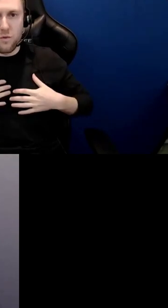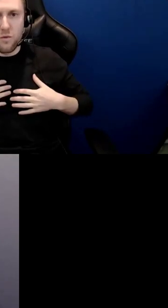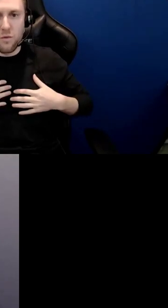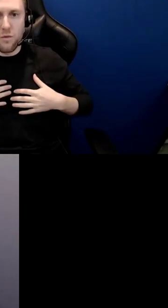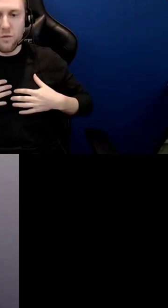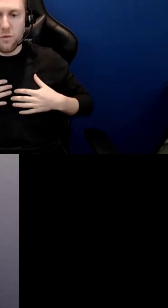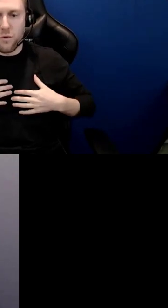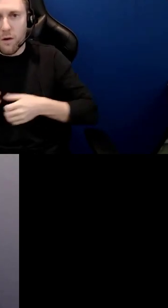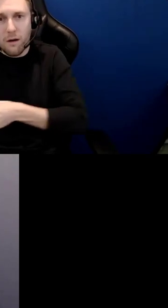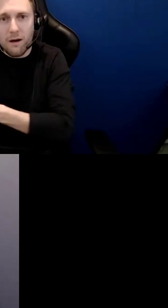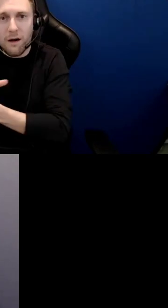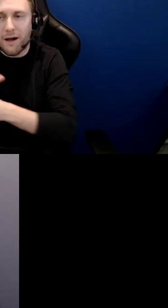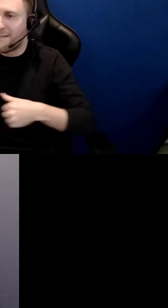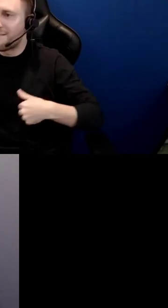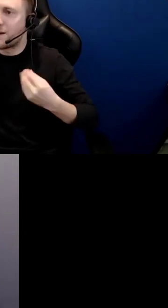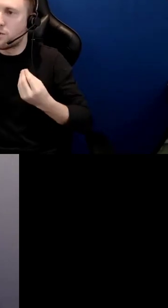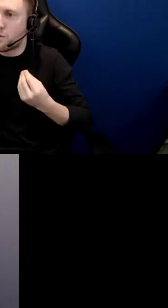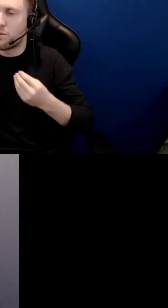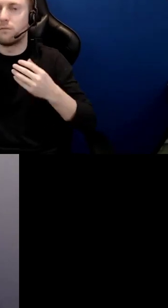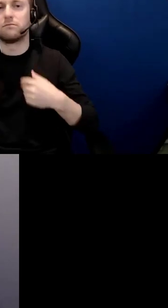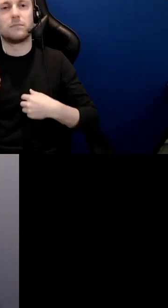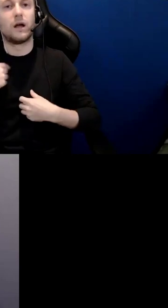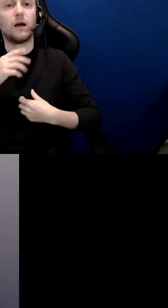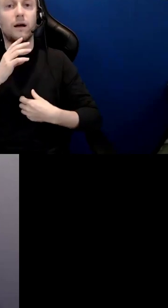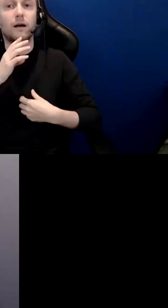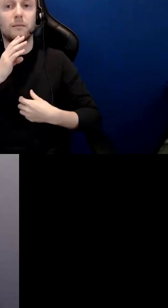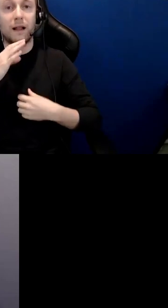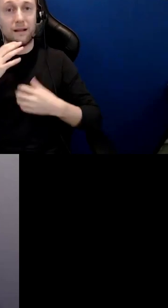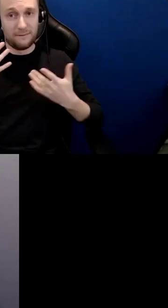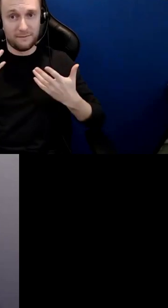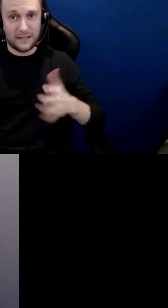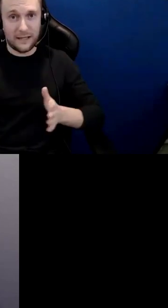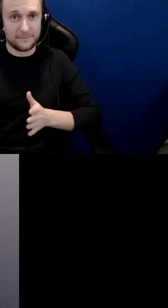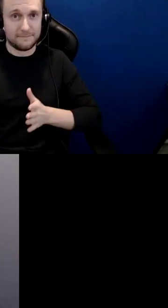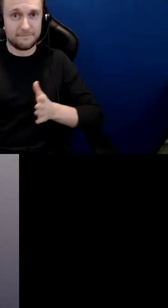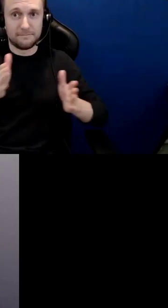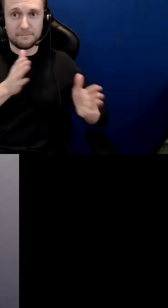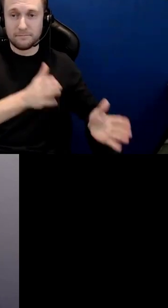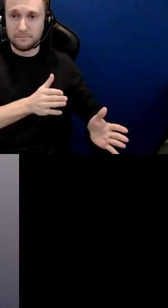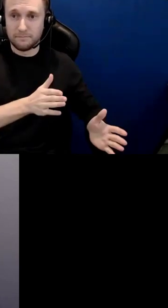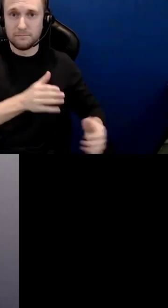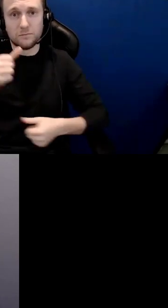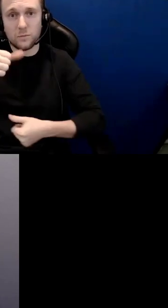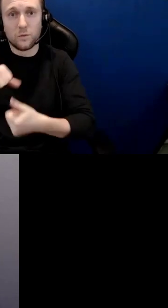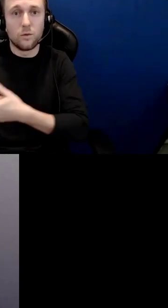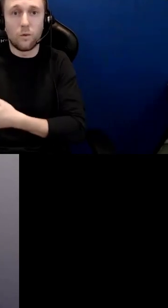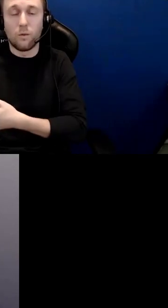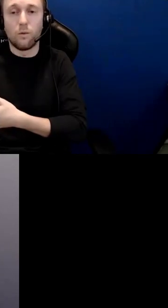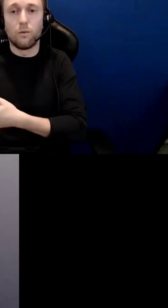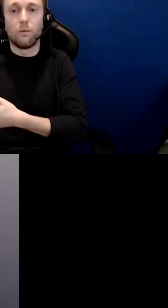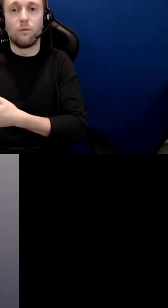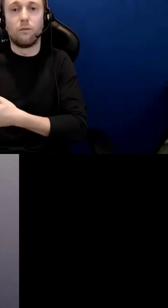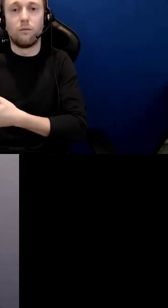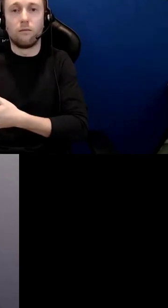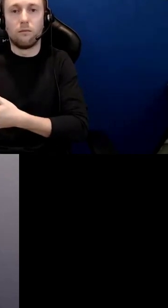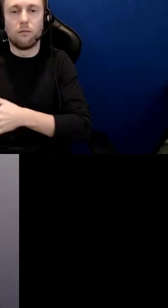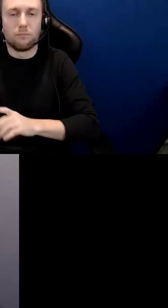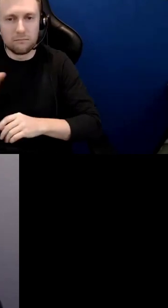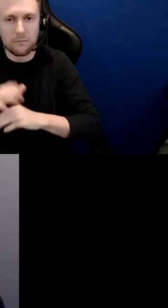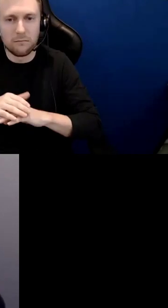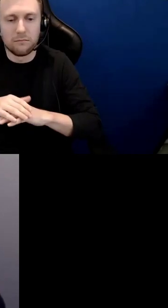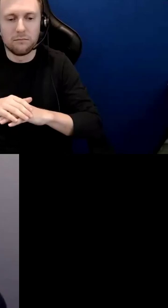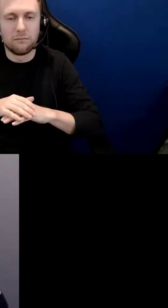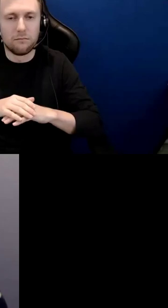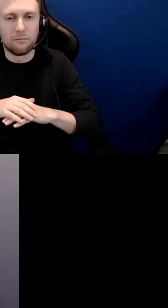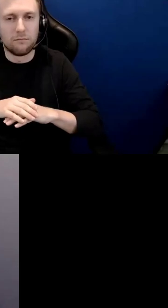it now over as we look at now we can see this where everybody is from and it's interesting if you look upon